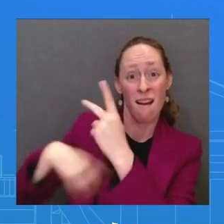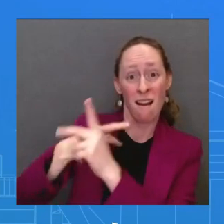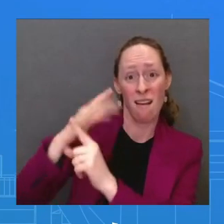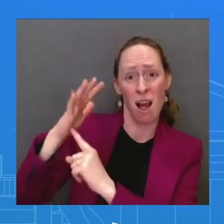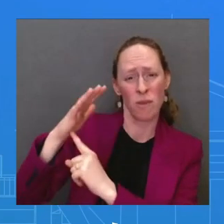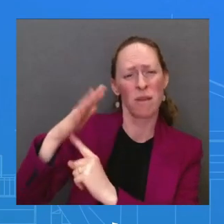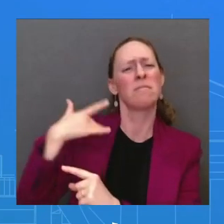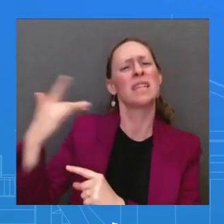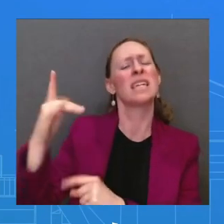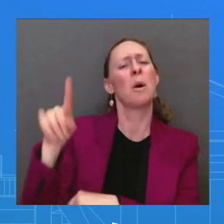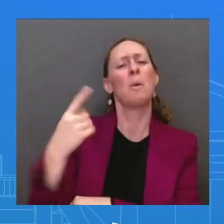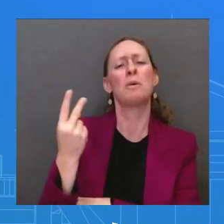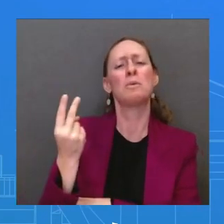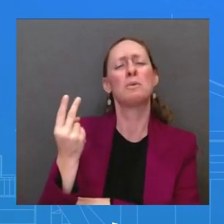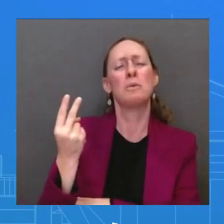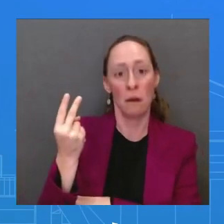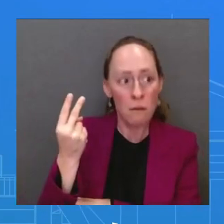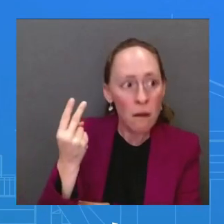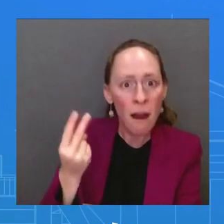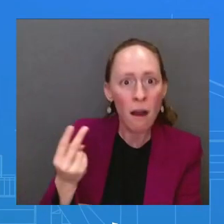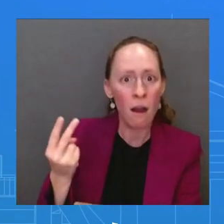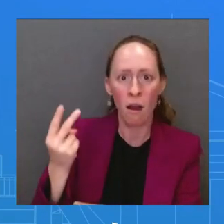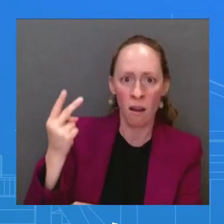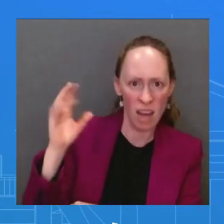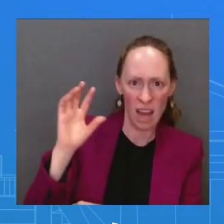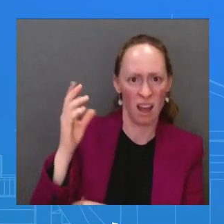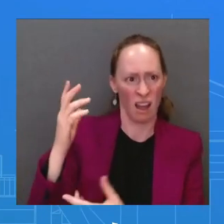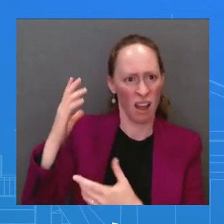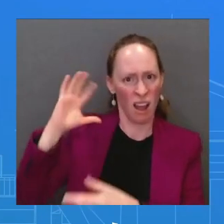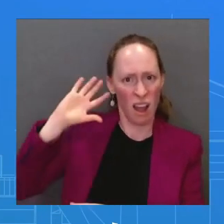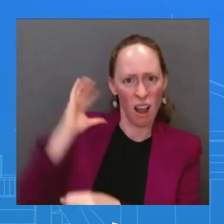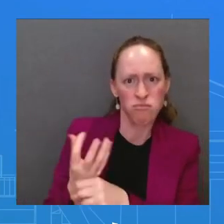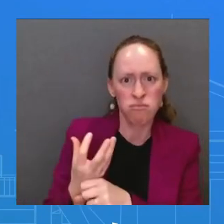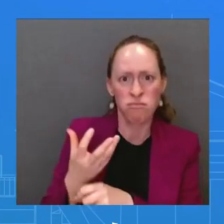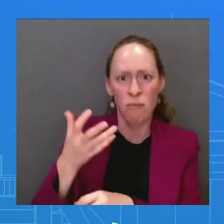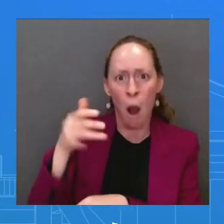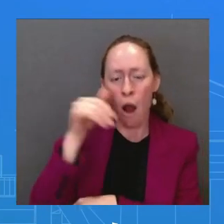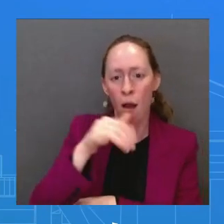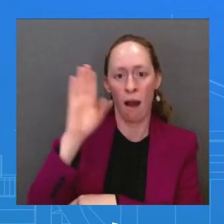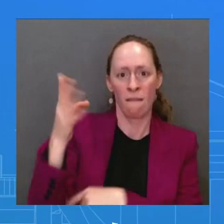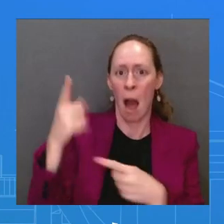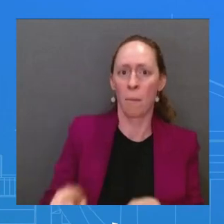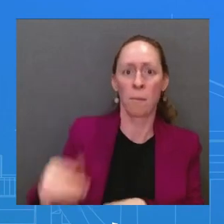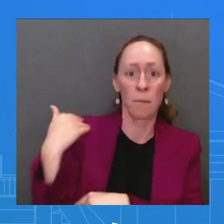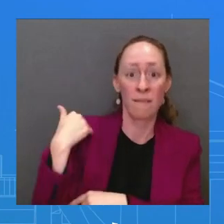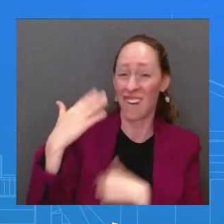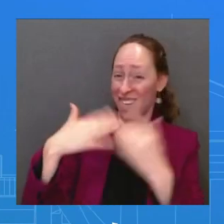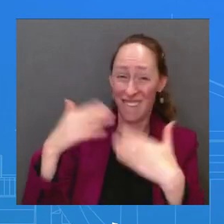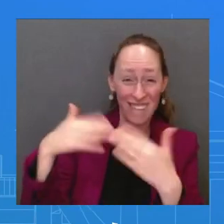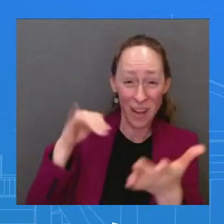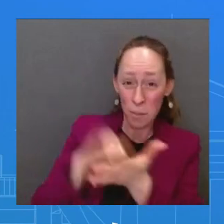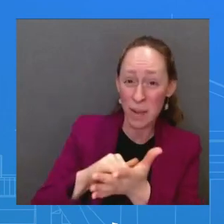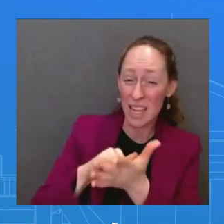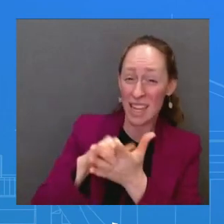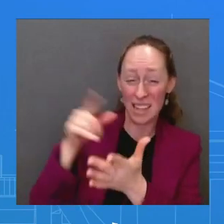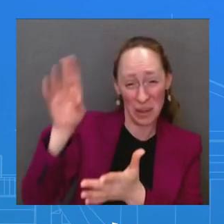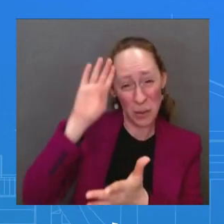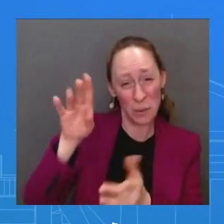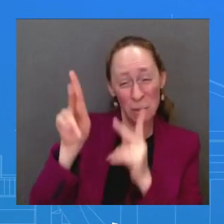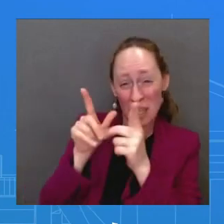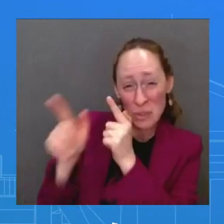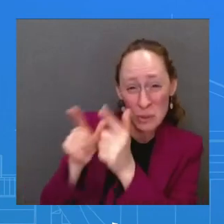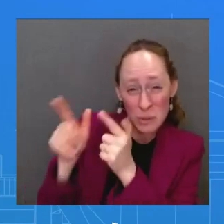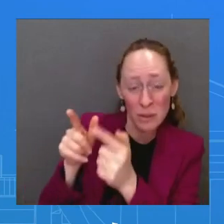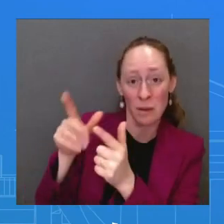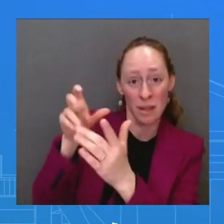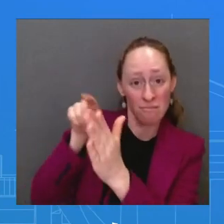Taylor landed his helicopter under heavy enemy fire and with complete disregard for his personal safety. He